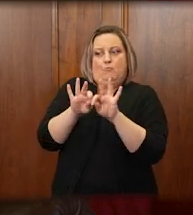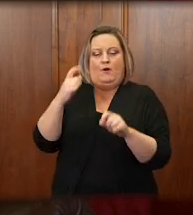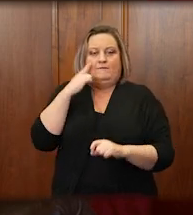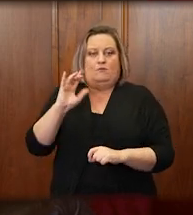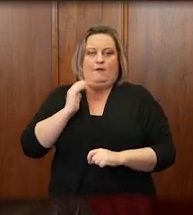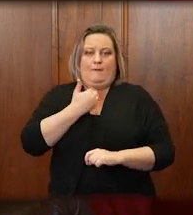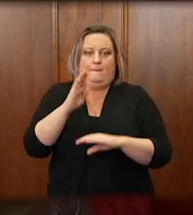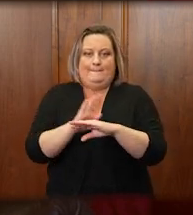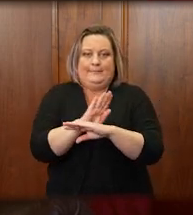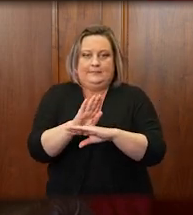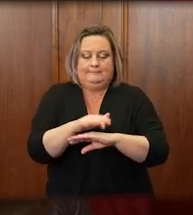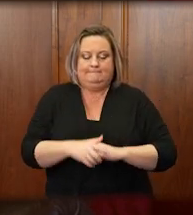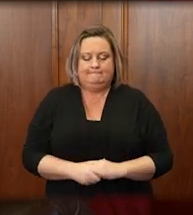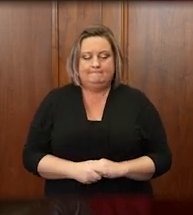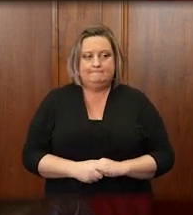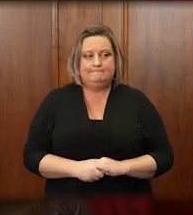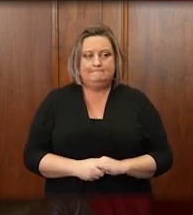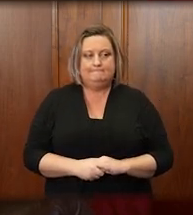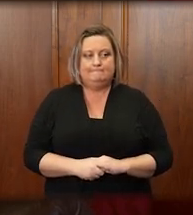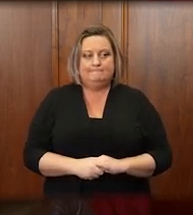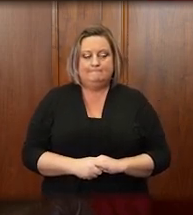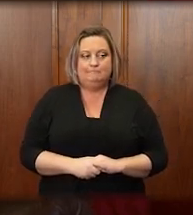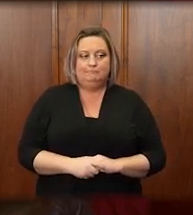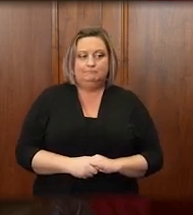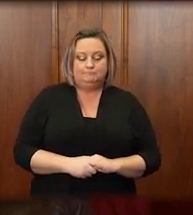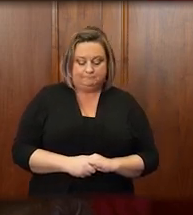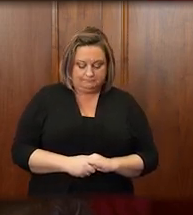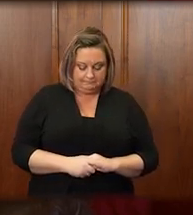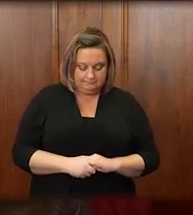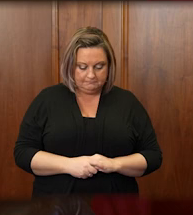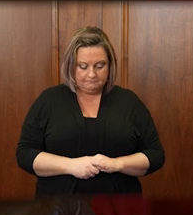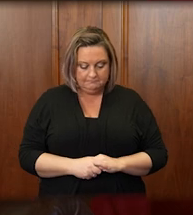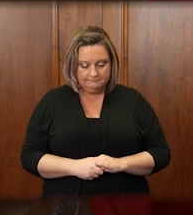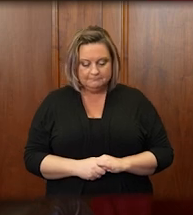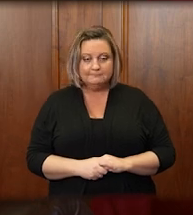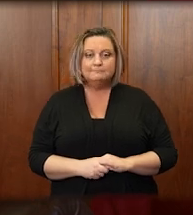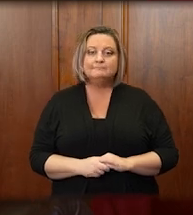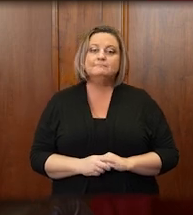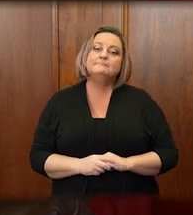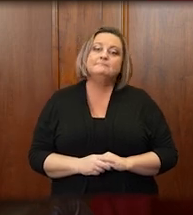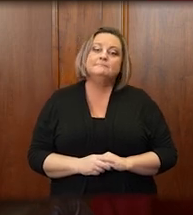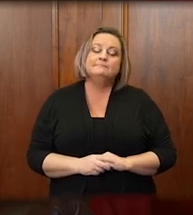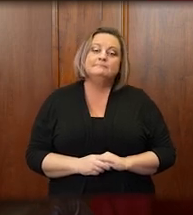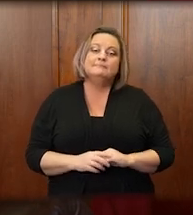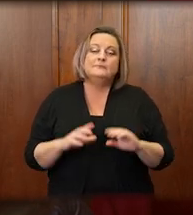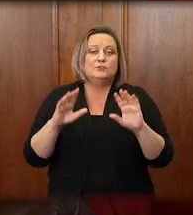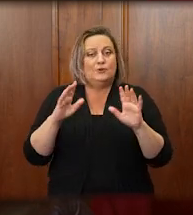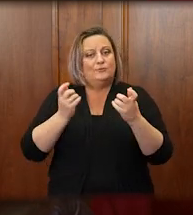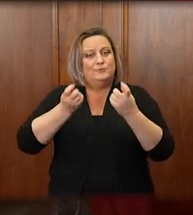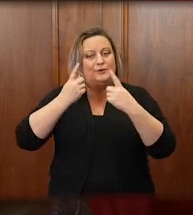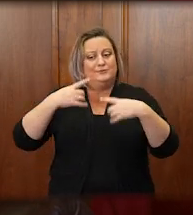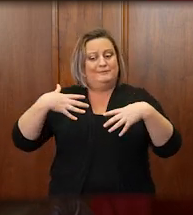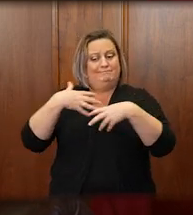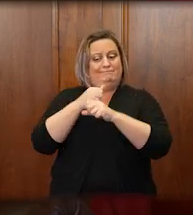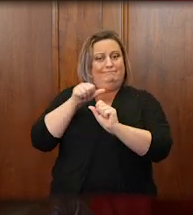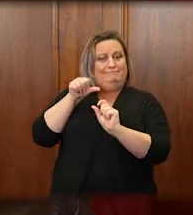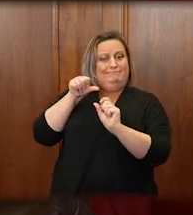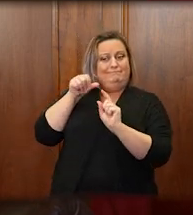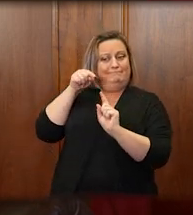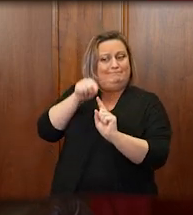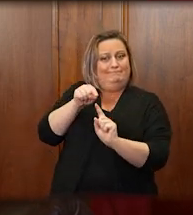So to get to summarize this part of my address and nail this point home,